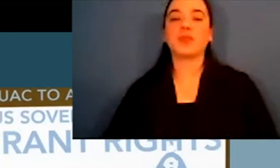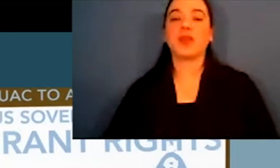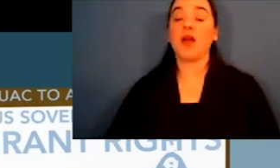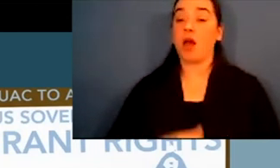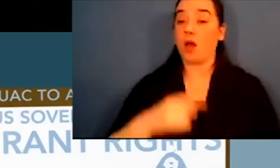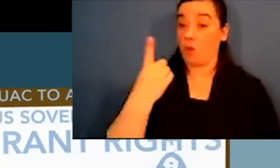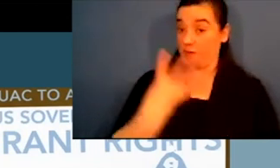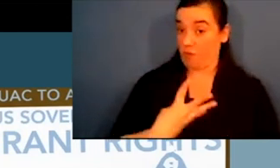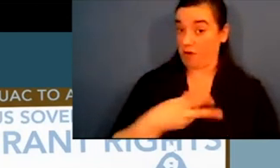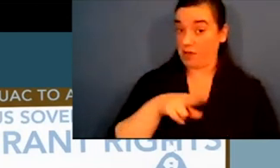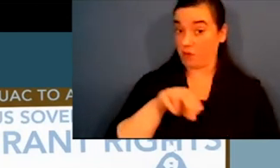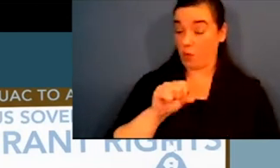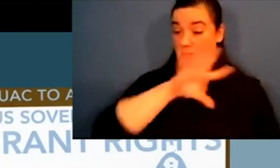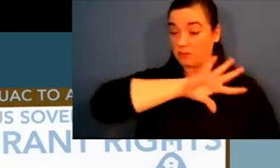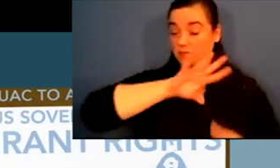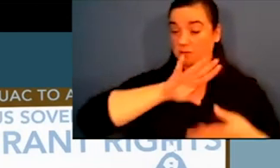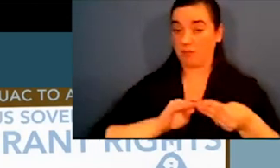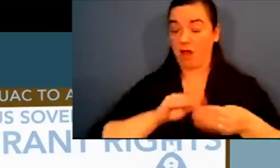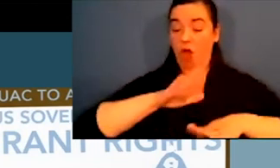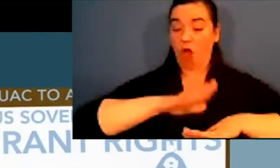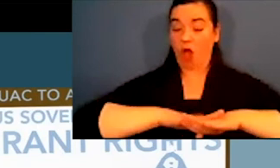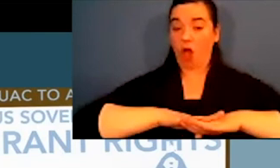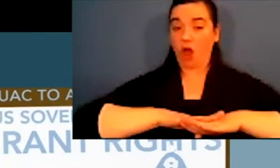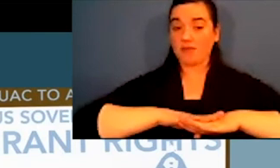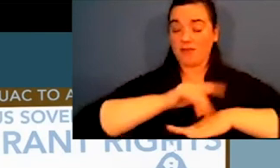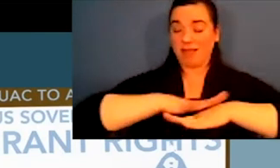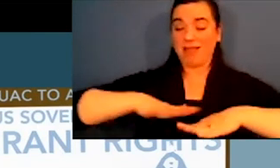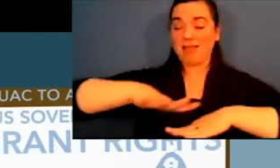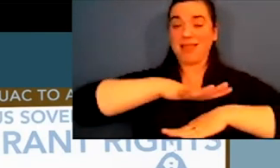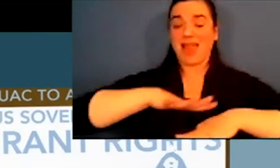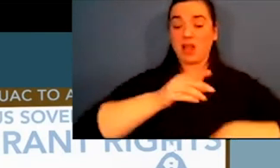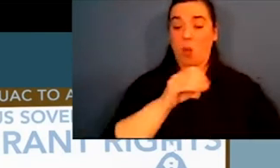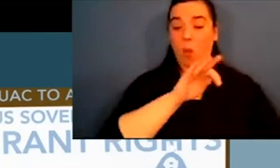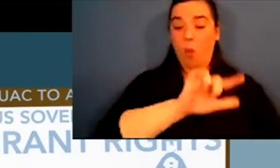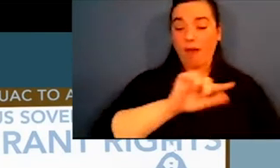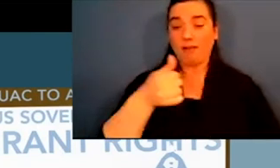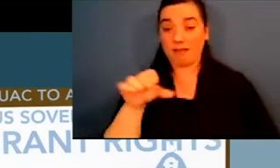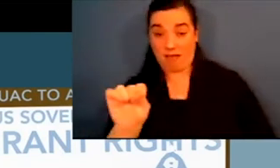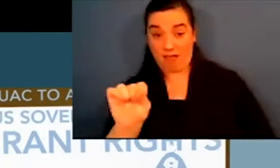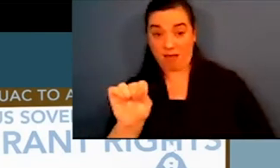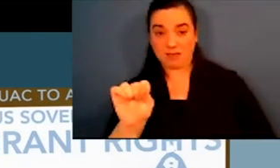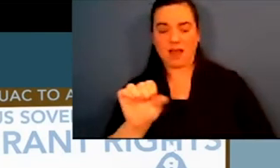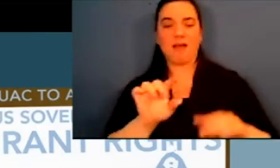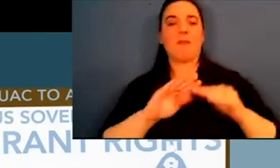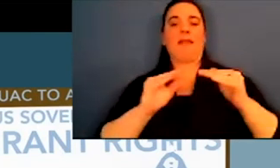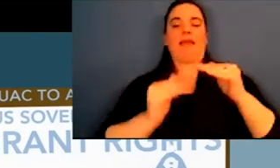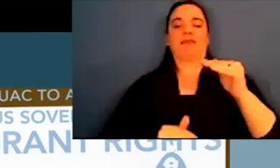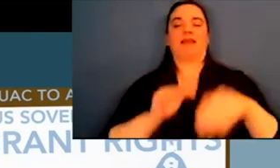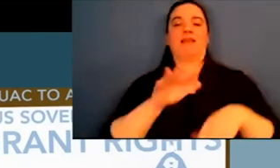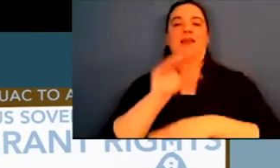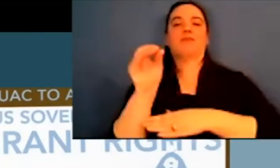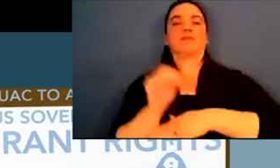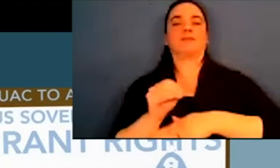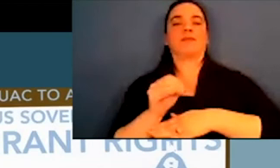border with Mexico. Native lands also comprise one fourth of the US is total onshore oil and